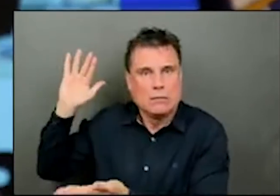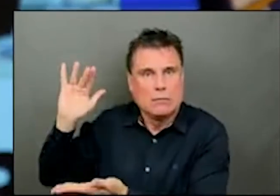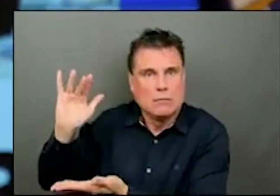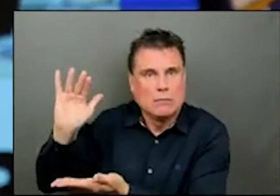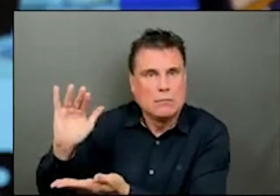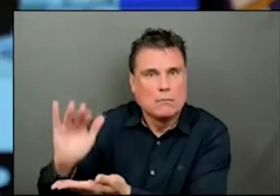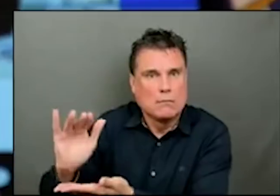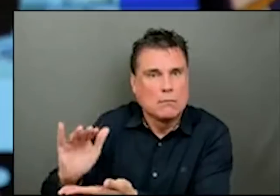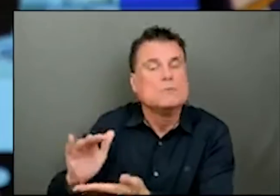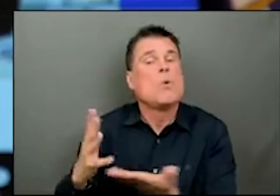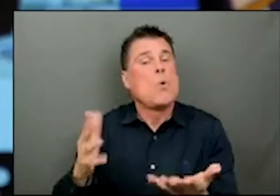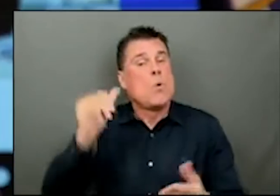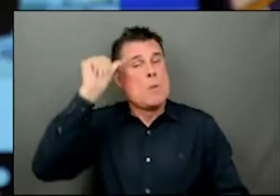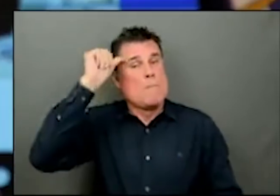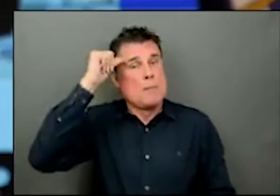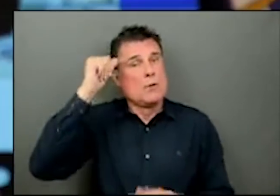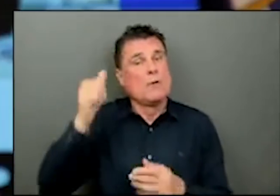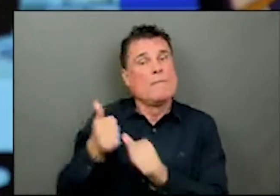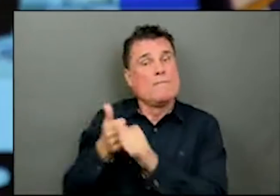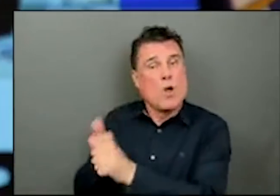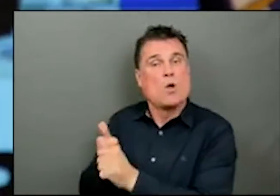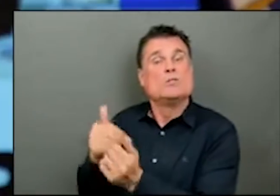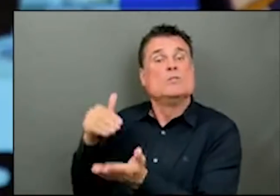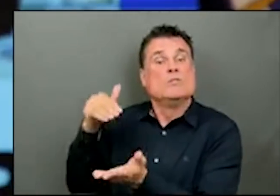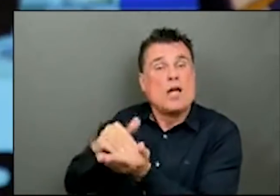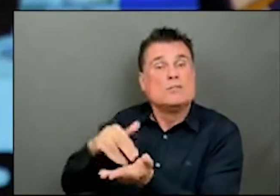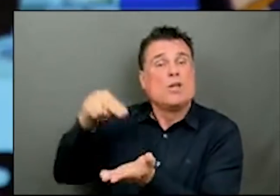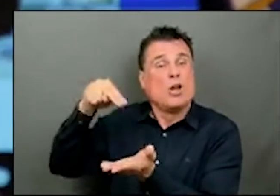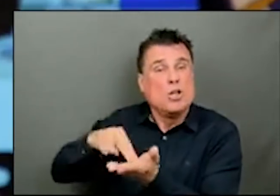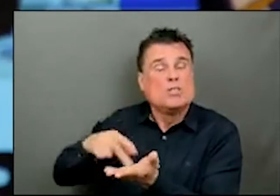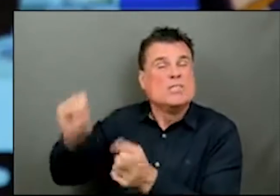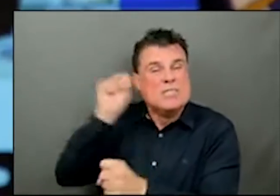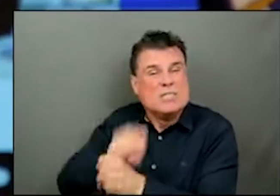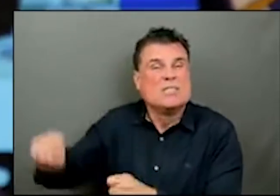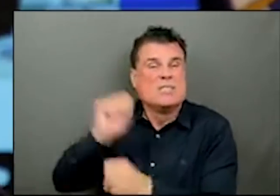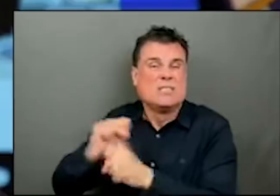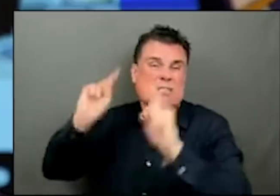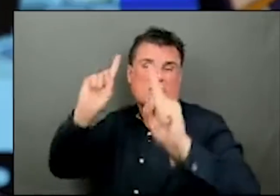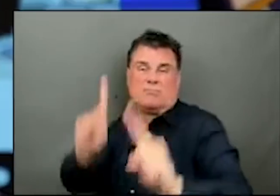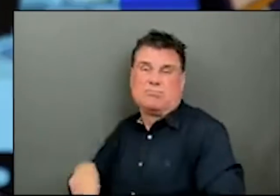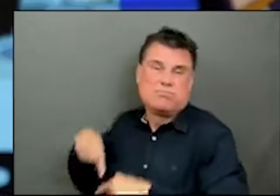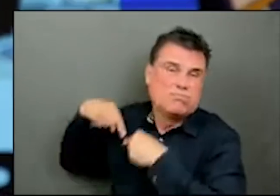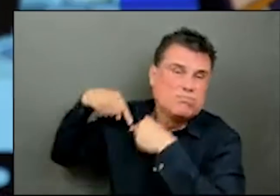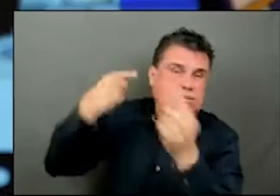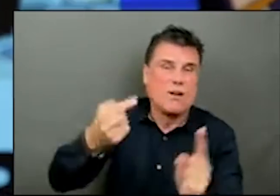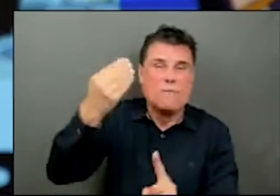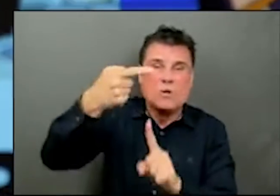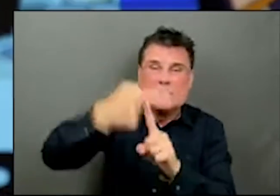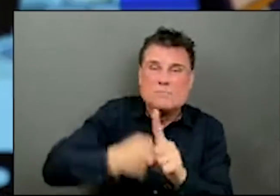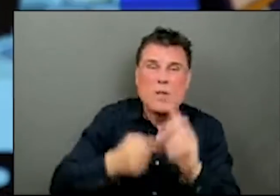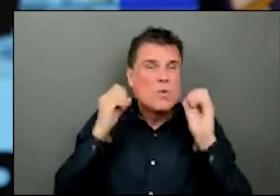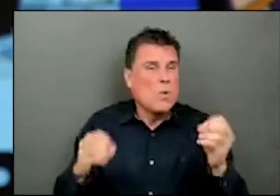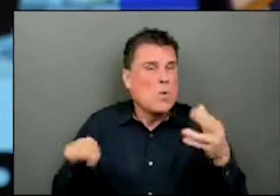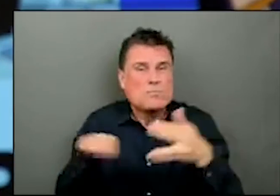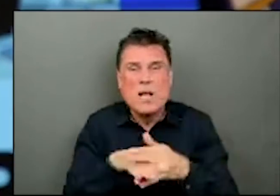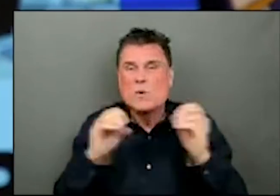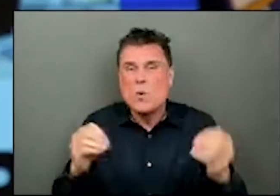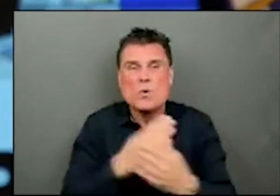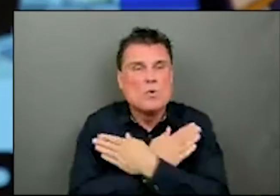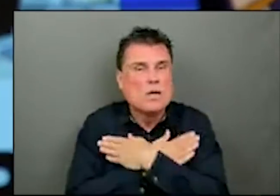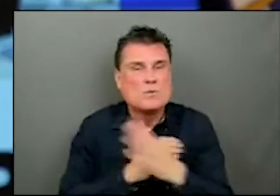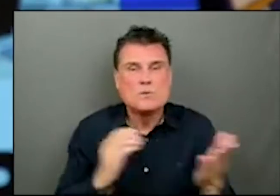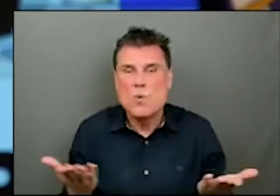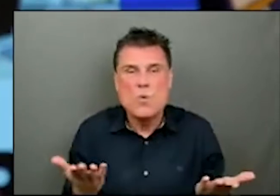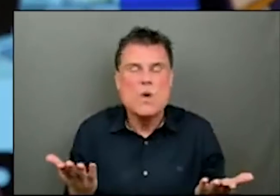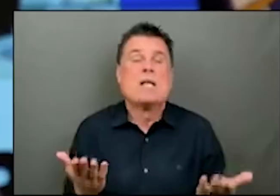that have been at the task for 14 months now with little chance of a break. Now is not the time to indulge ourselves. Now is